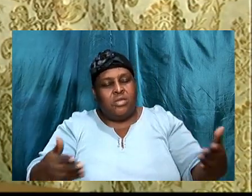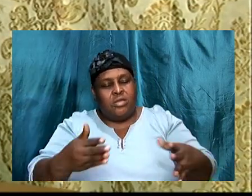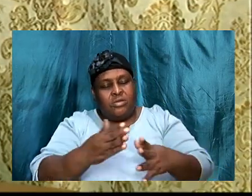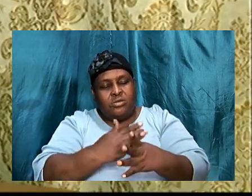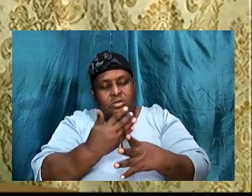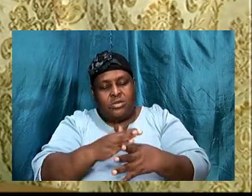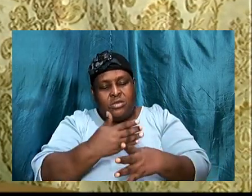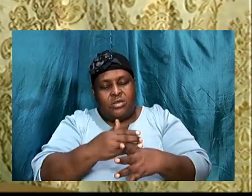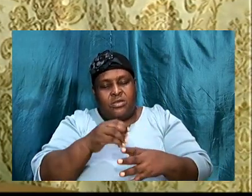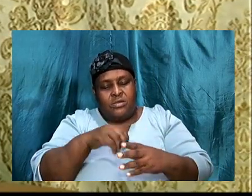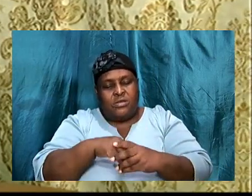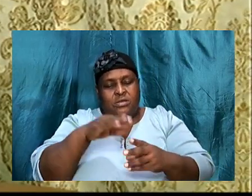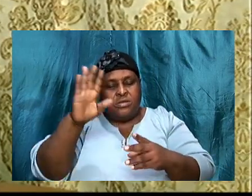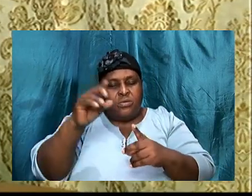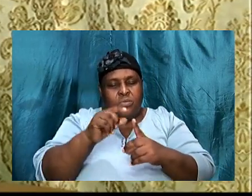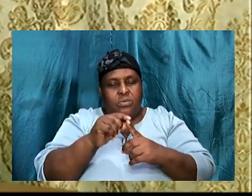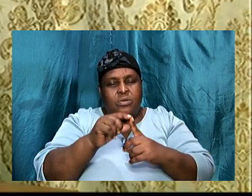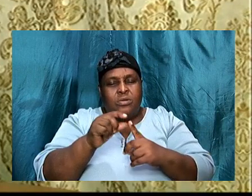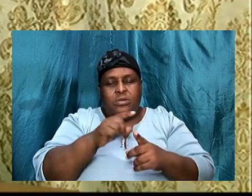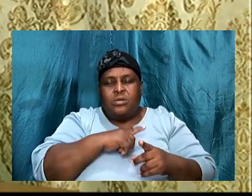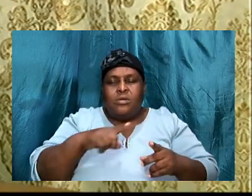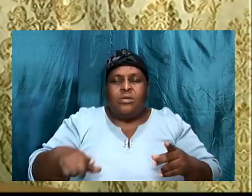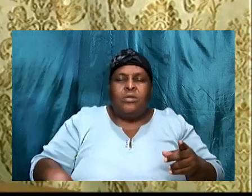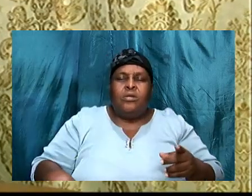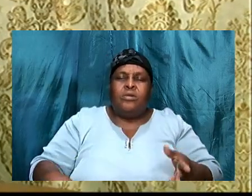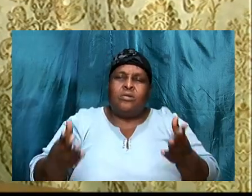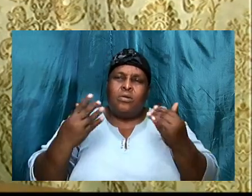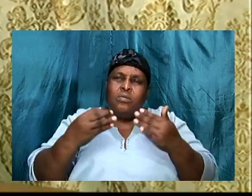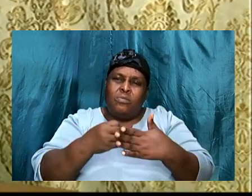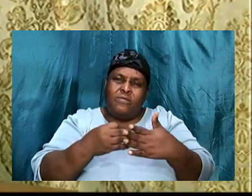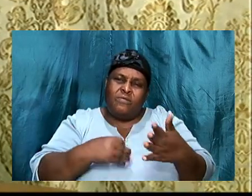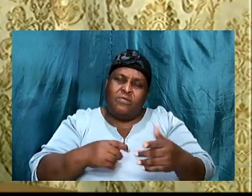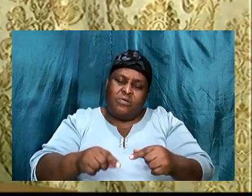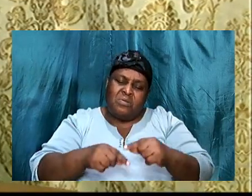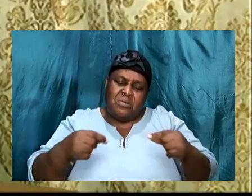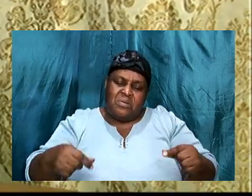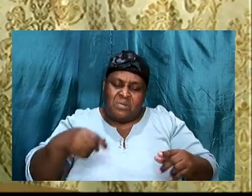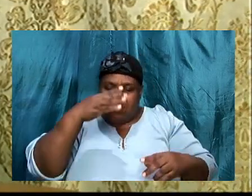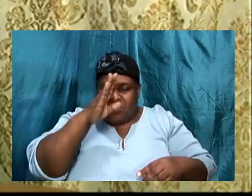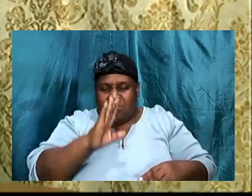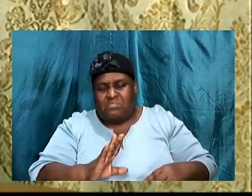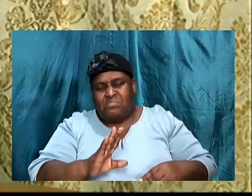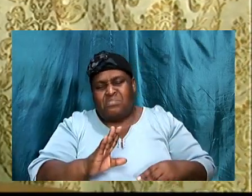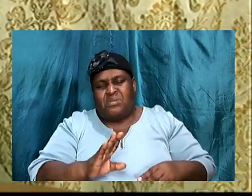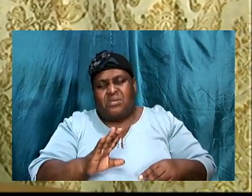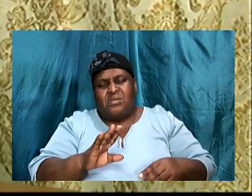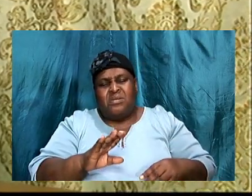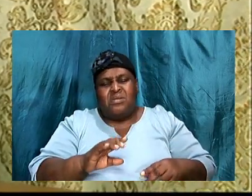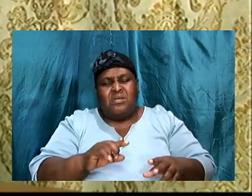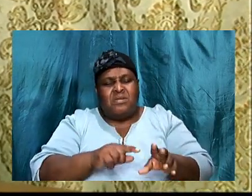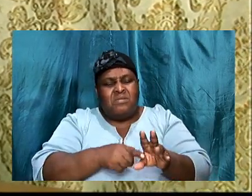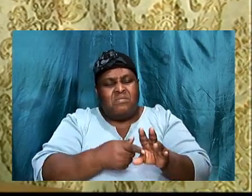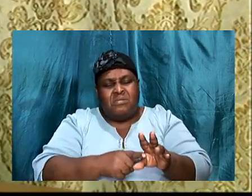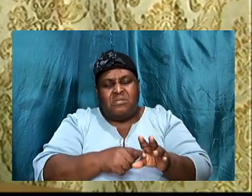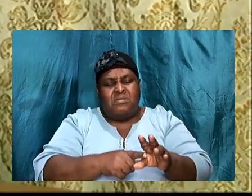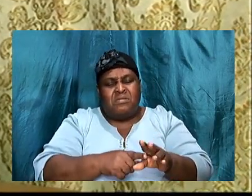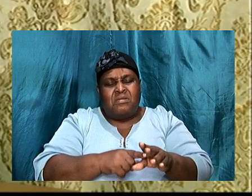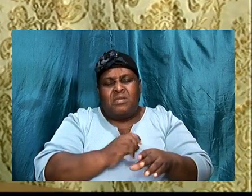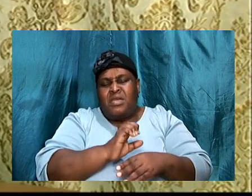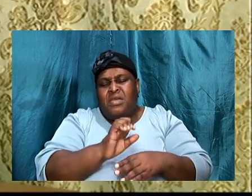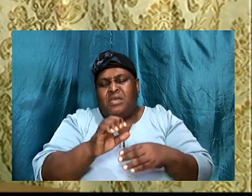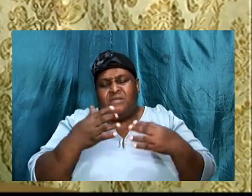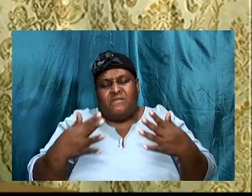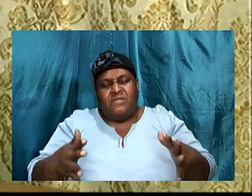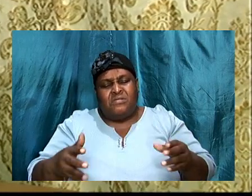our word. Lord, we come before you knowing, great God, that you are author and you are finisher of our faith. God, we